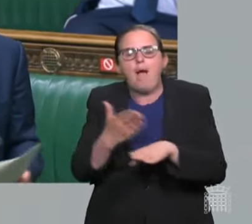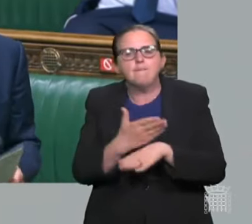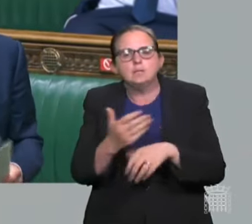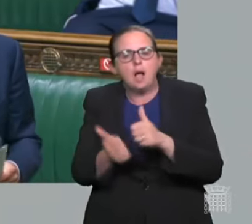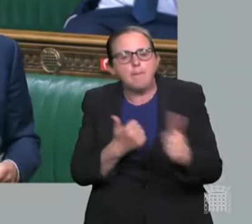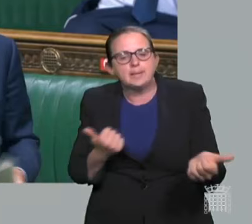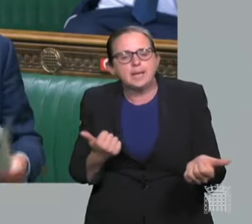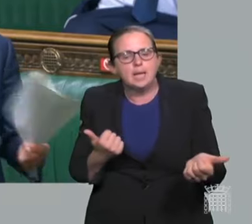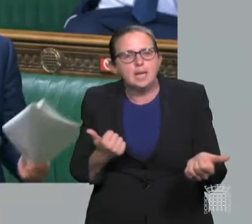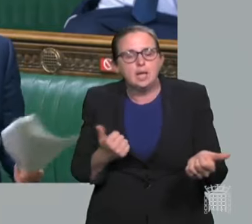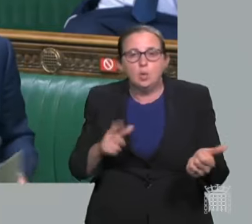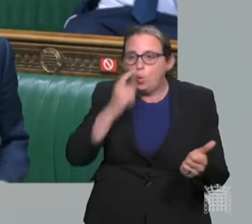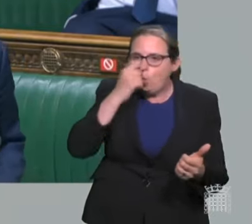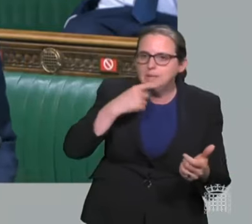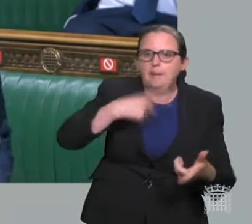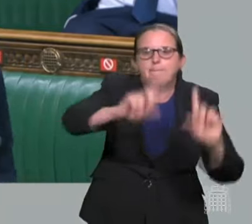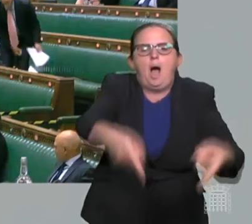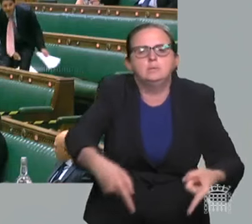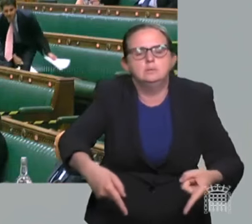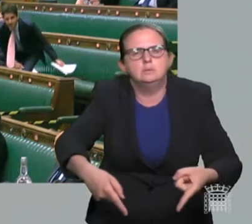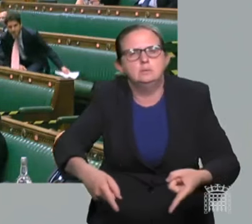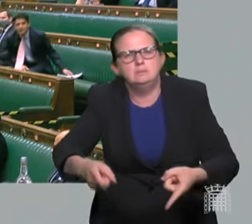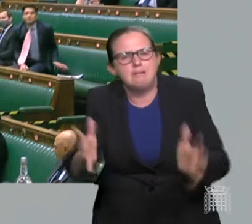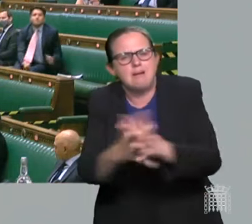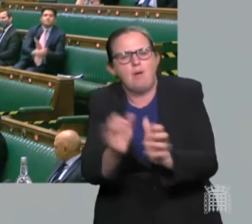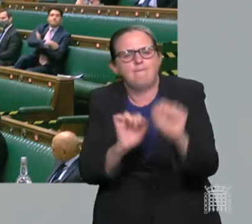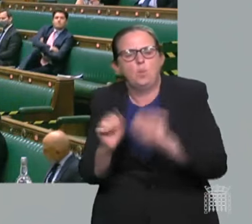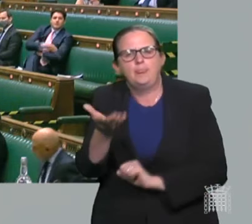mandate it outside of that guidance? Thank you.